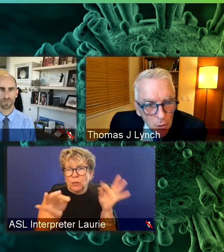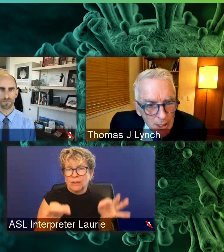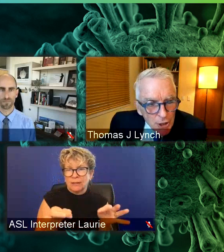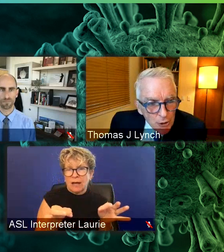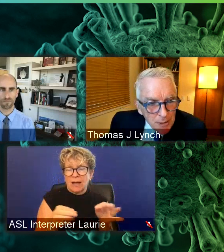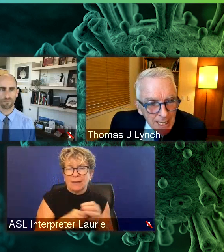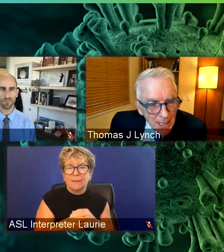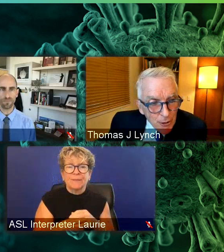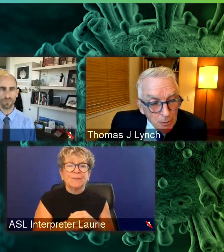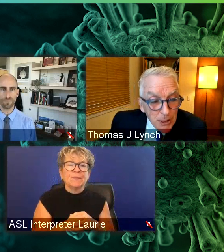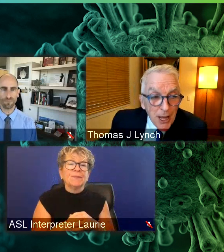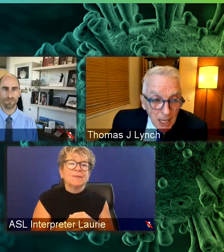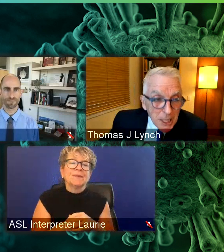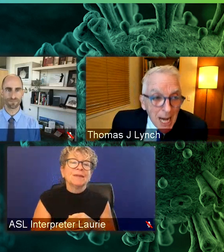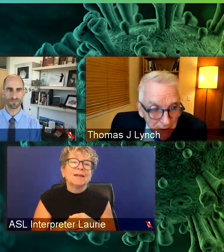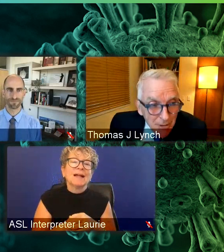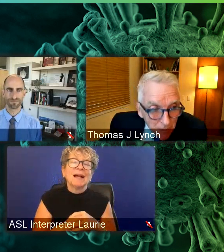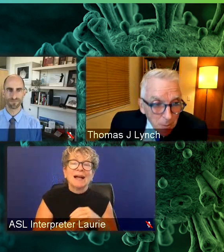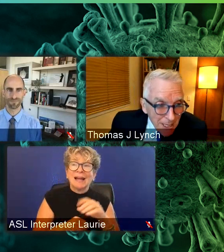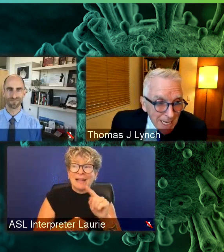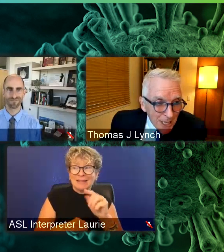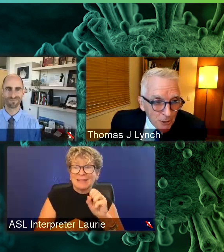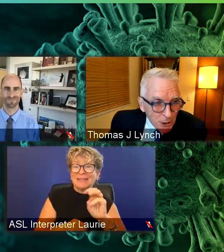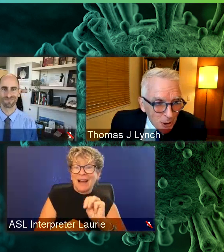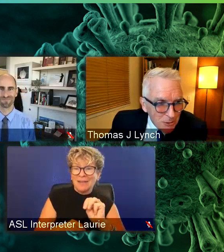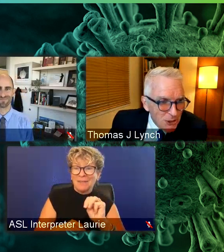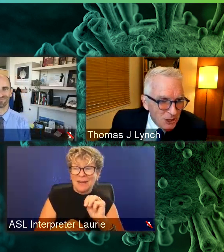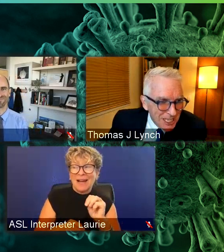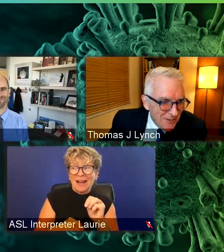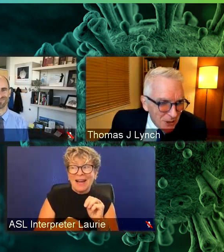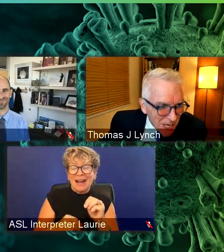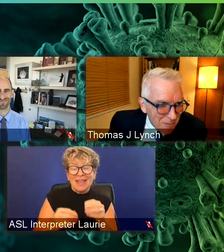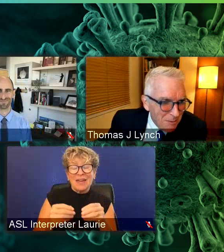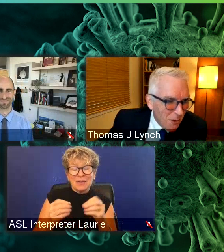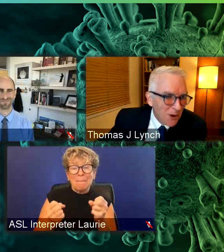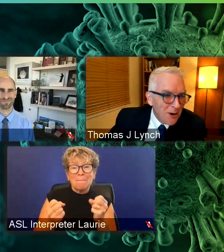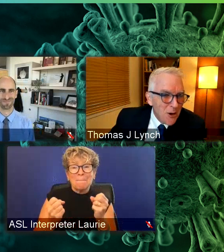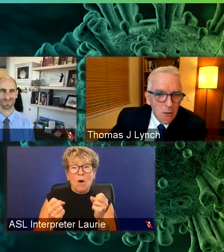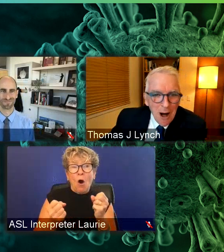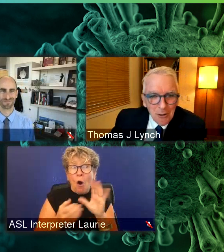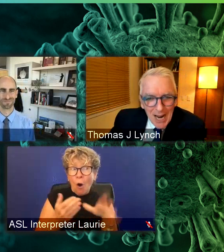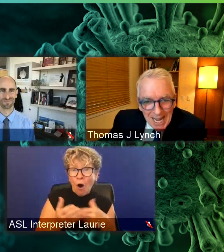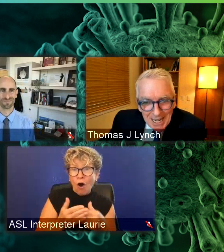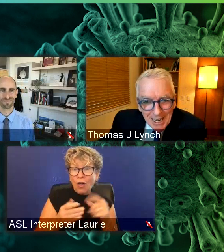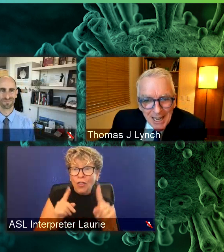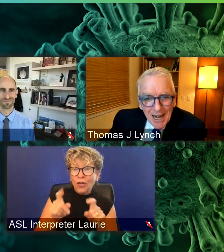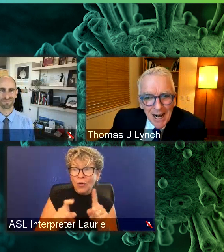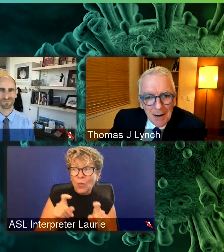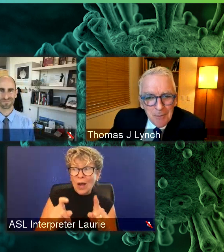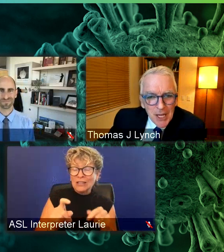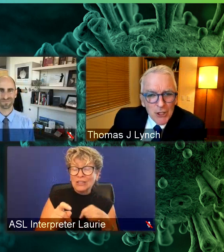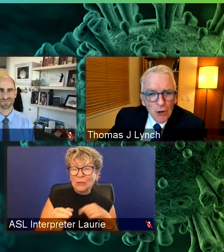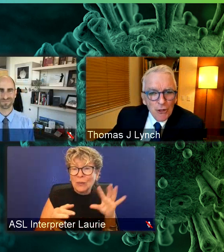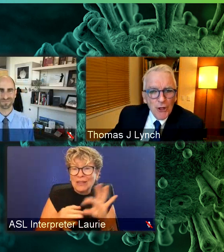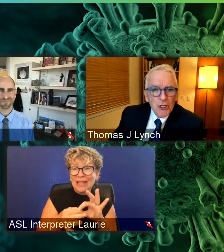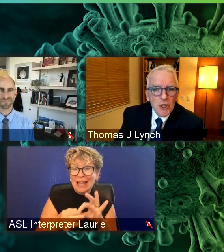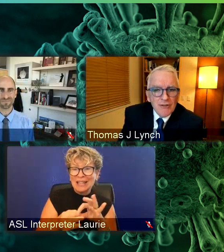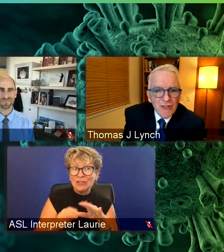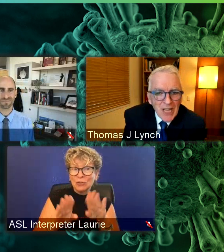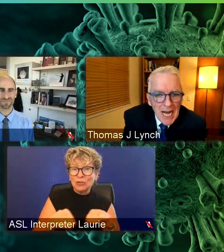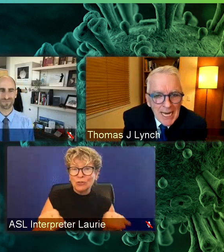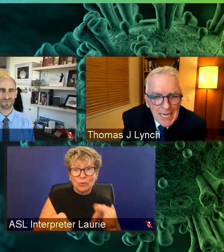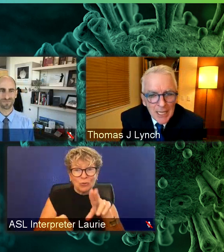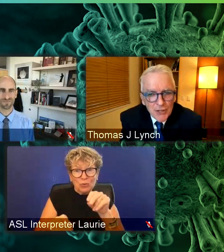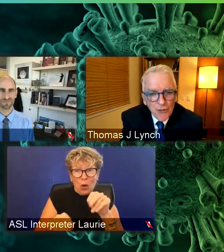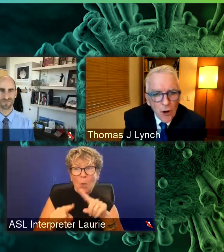all the questions are pediatrics, but a lot of them are pediatrics. I'm going to give you a couple more while we're at it. Sure, no problem. So thoughts